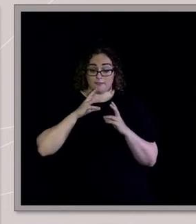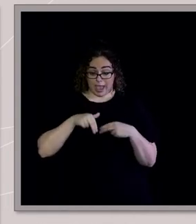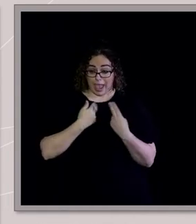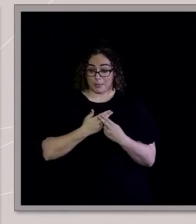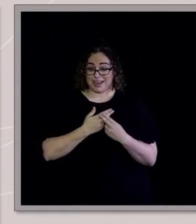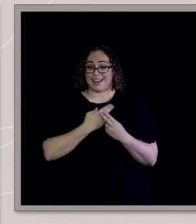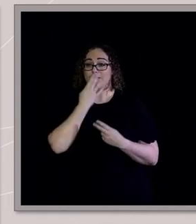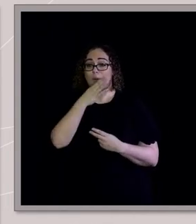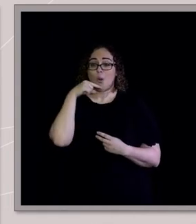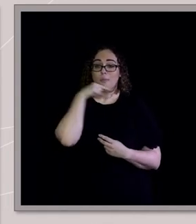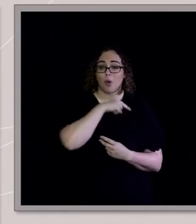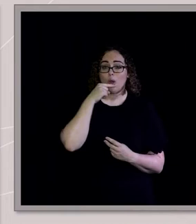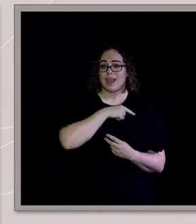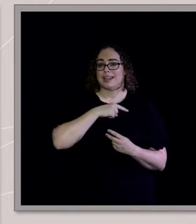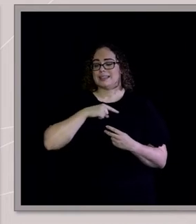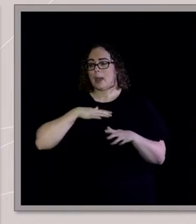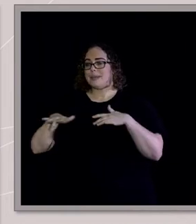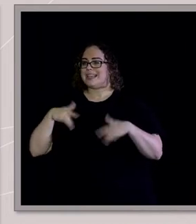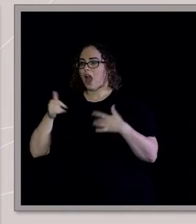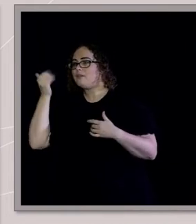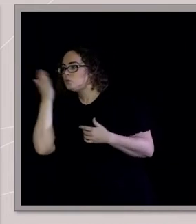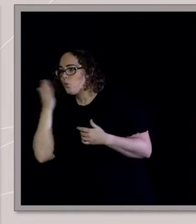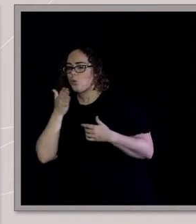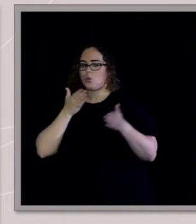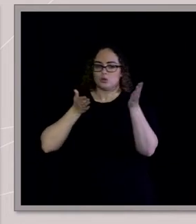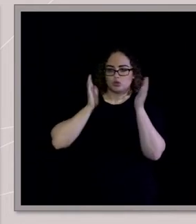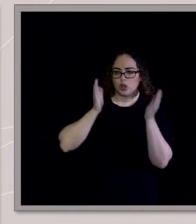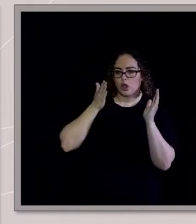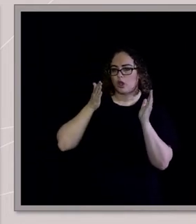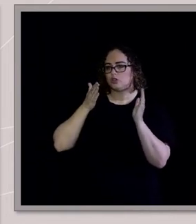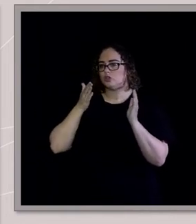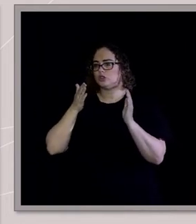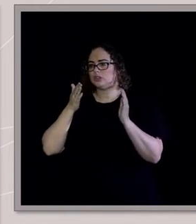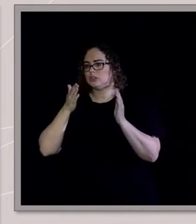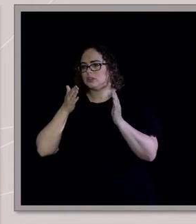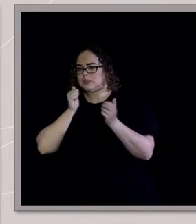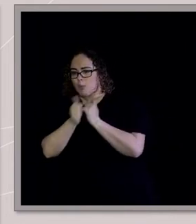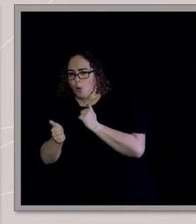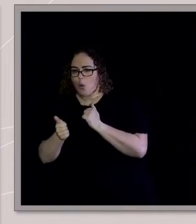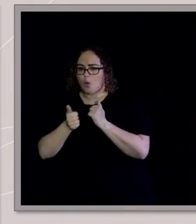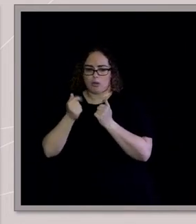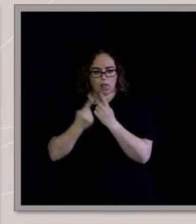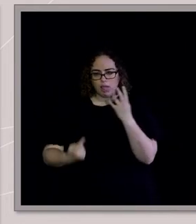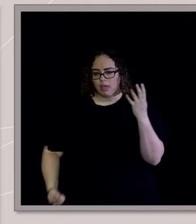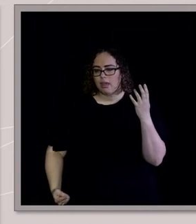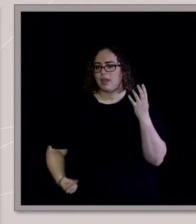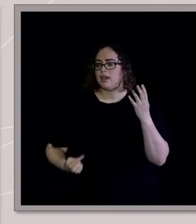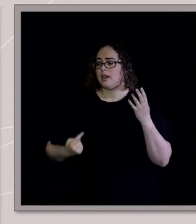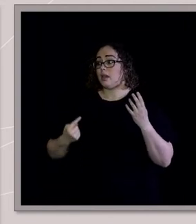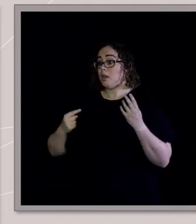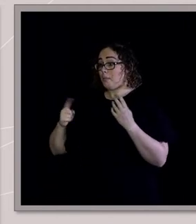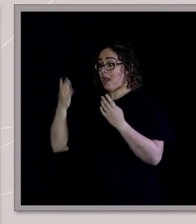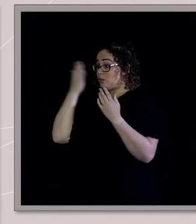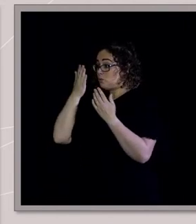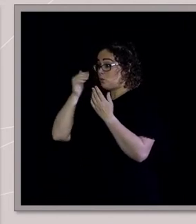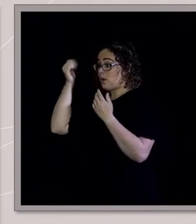busy sporting life, church life, you almost don't spend any time alone, like not a minute unless you want to. But there I was for the first time down in